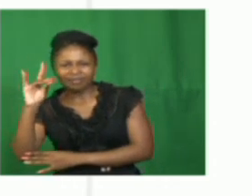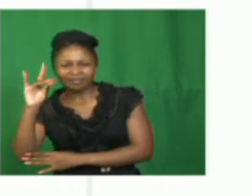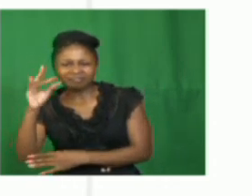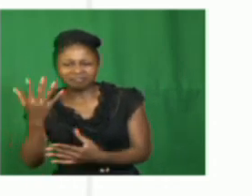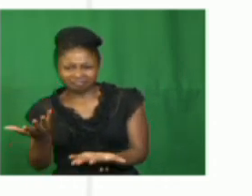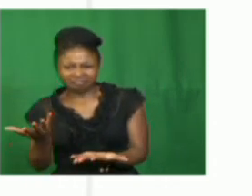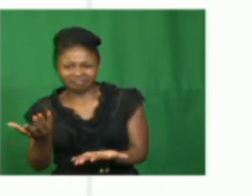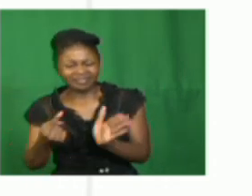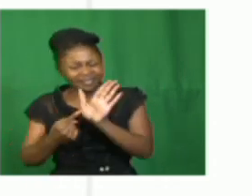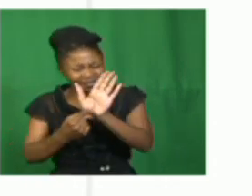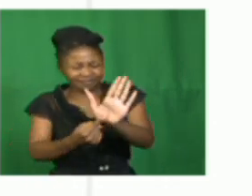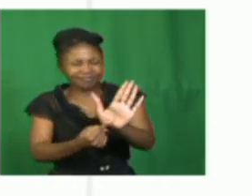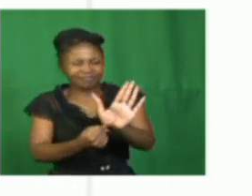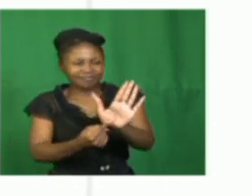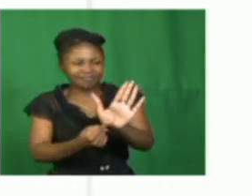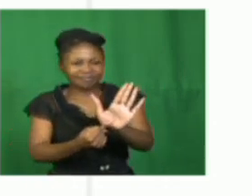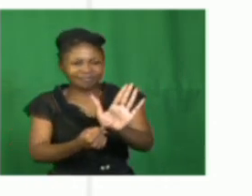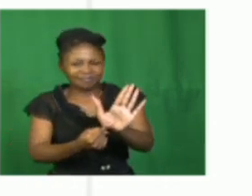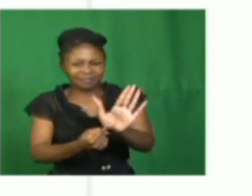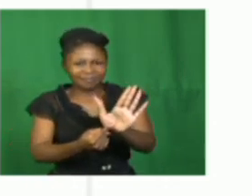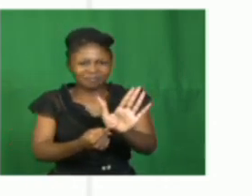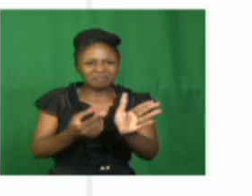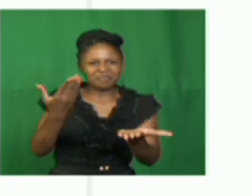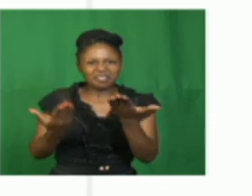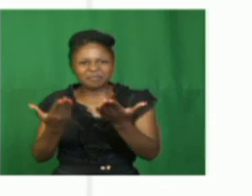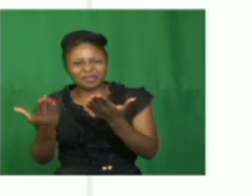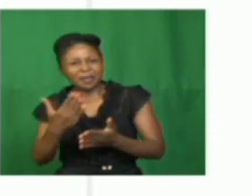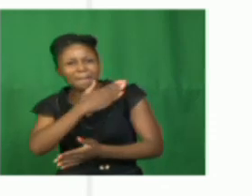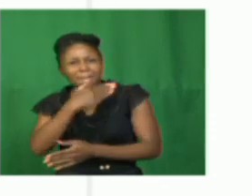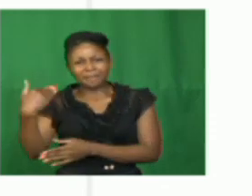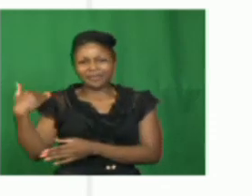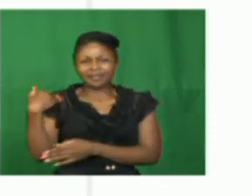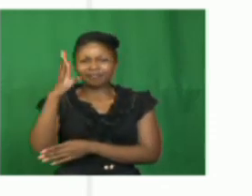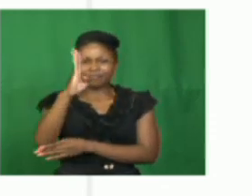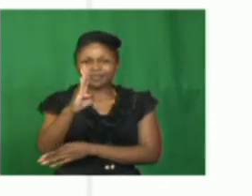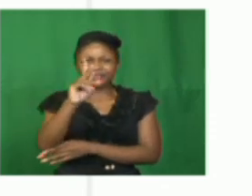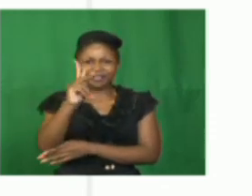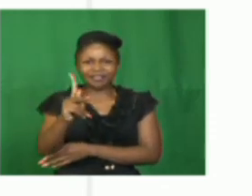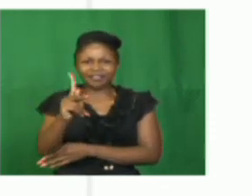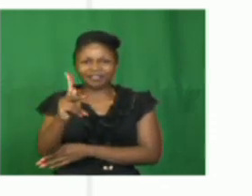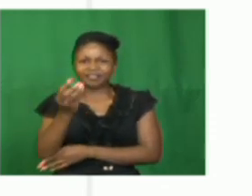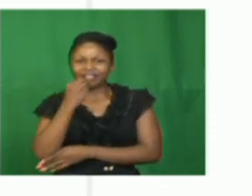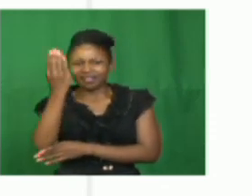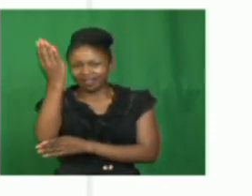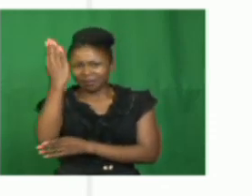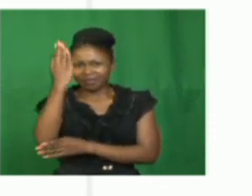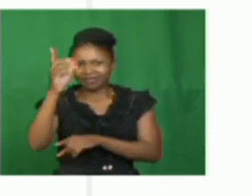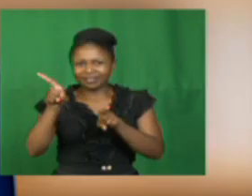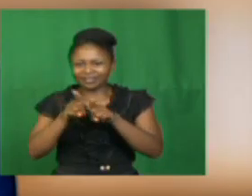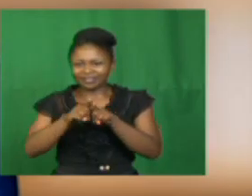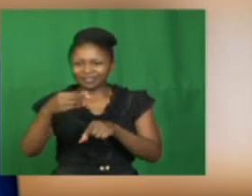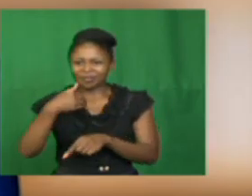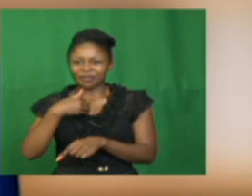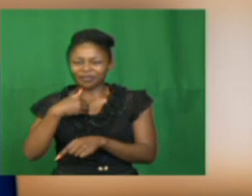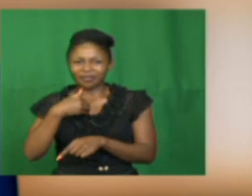example, Mr. P.K. Lamine, who is just teaching you right now, can